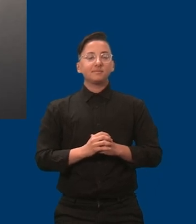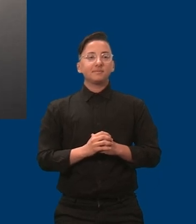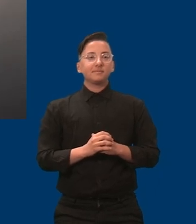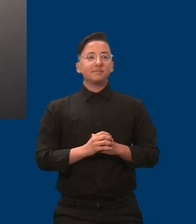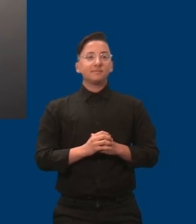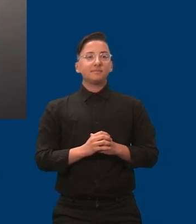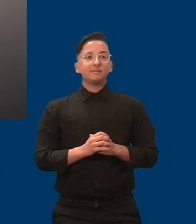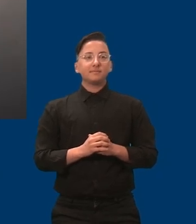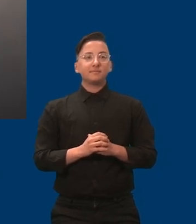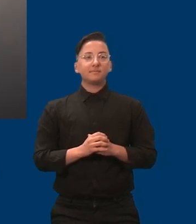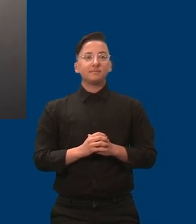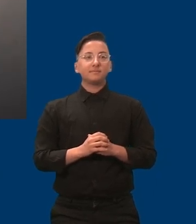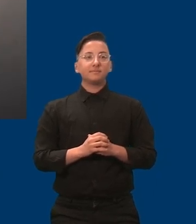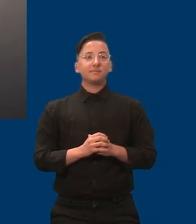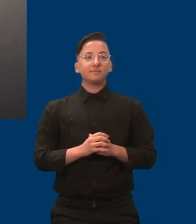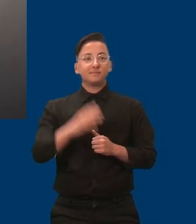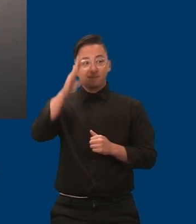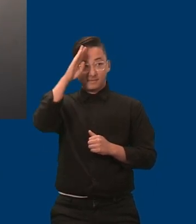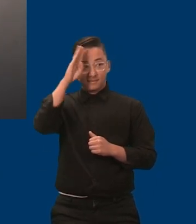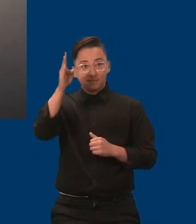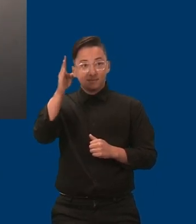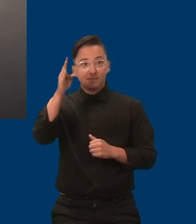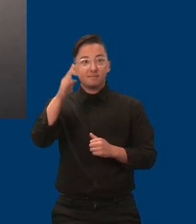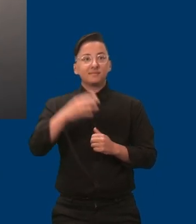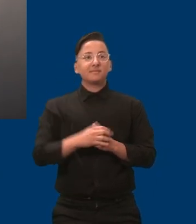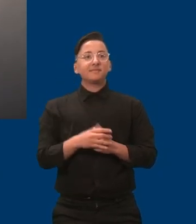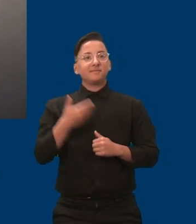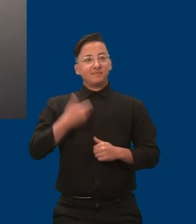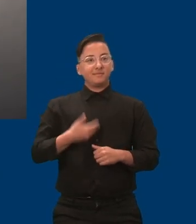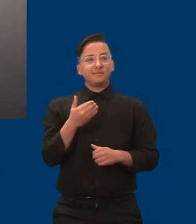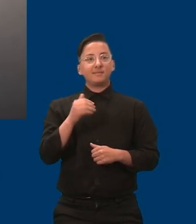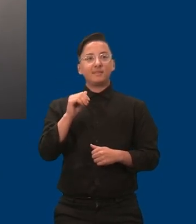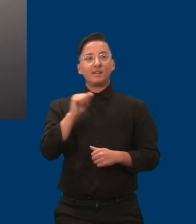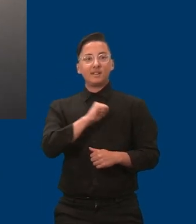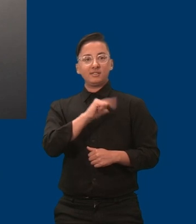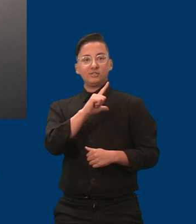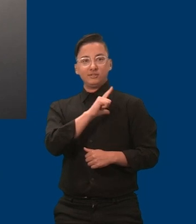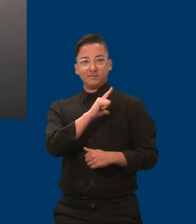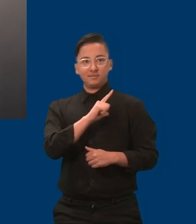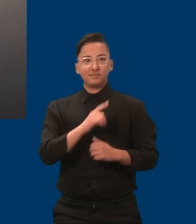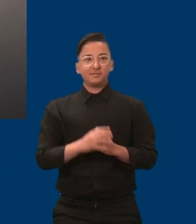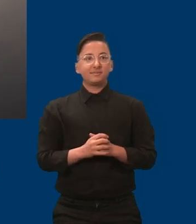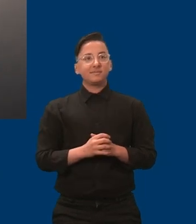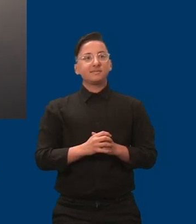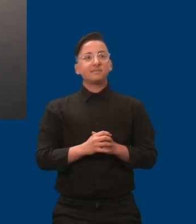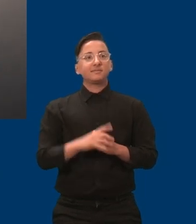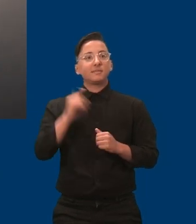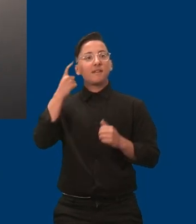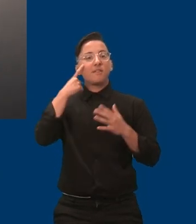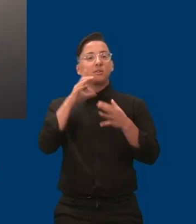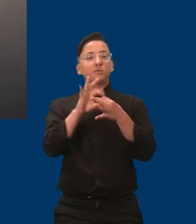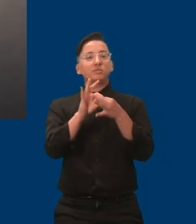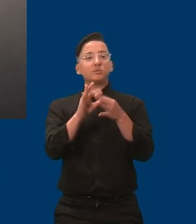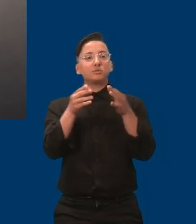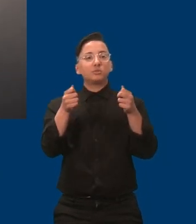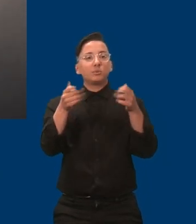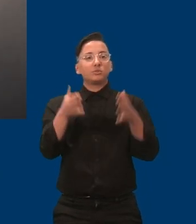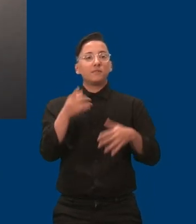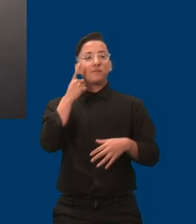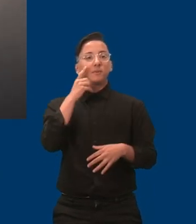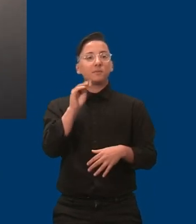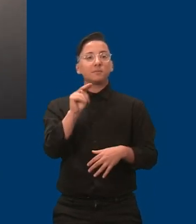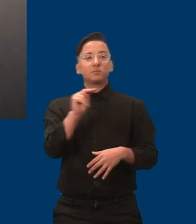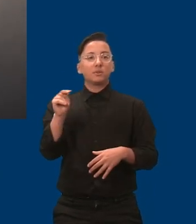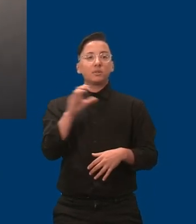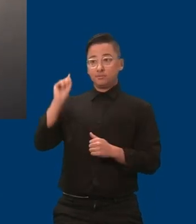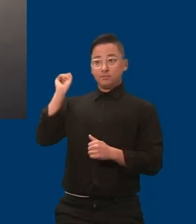Hello, I'm Alicia Lane, the Government Relations Director for the Minnesota Commission of the Deaf, DeafBlind and